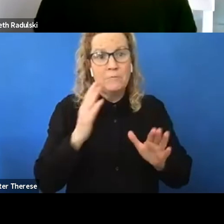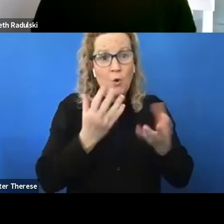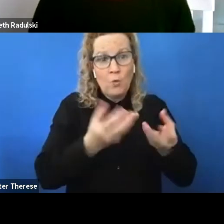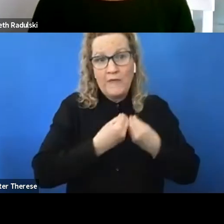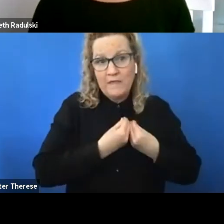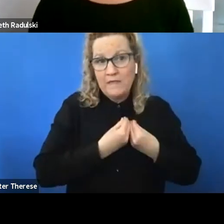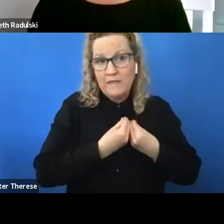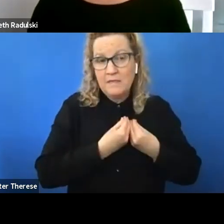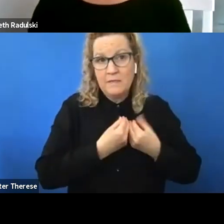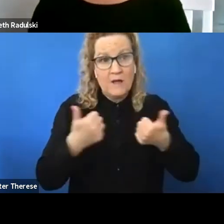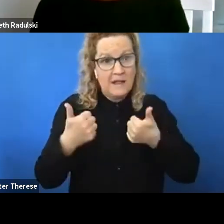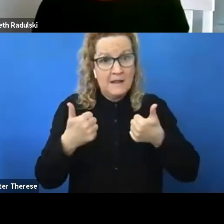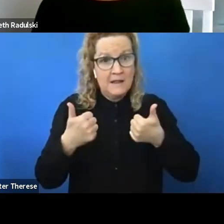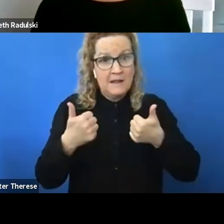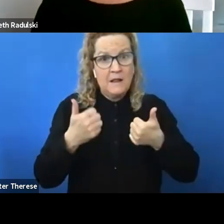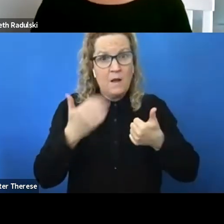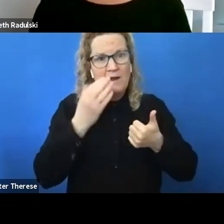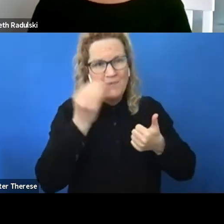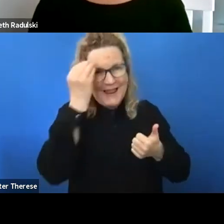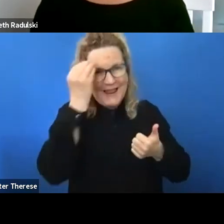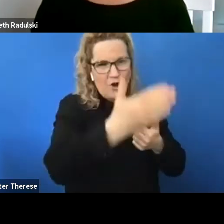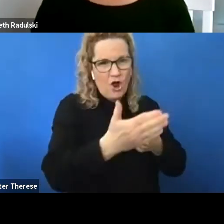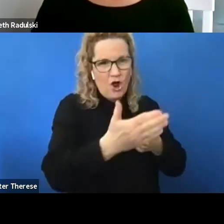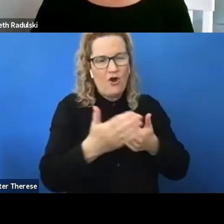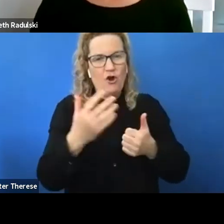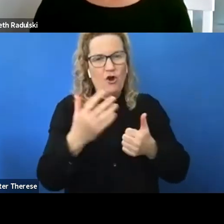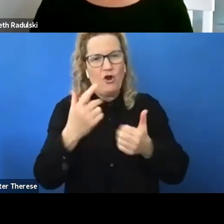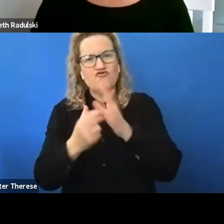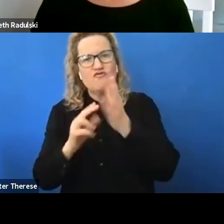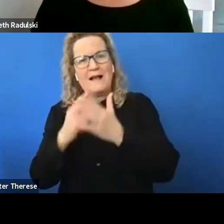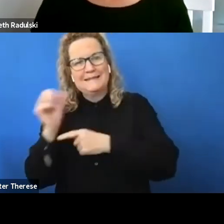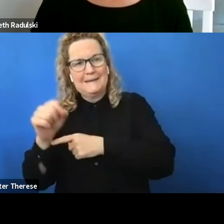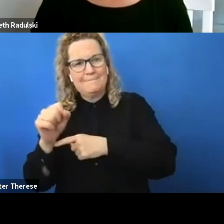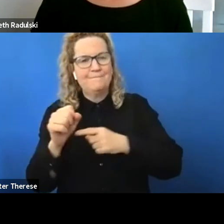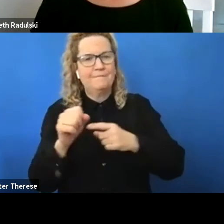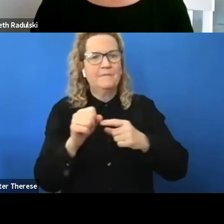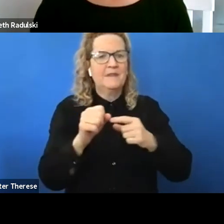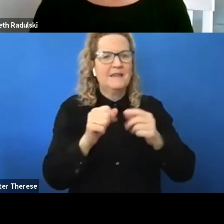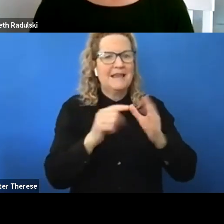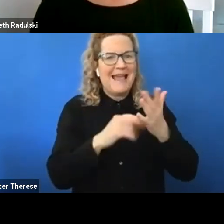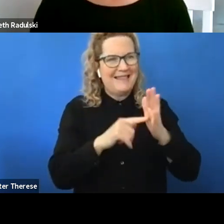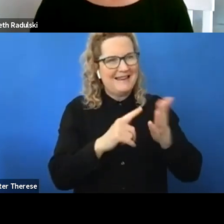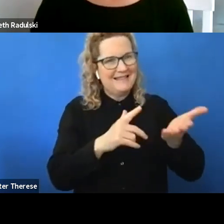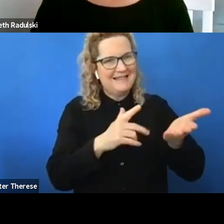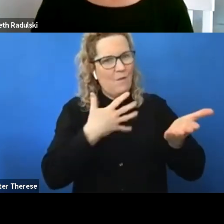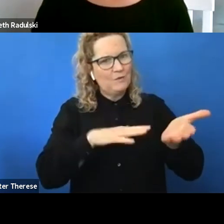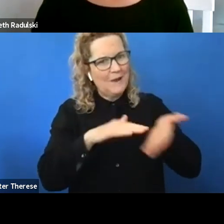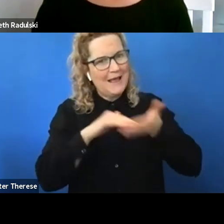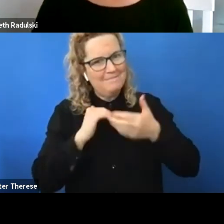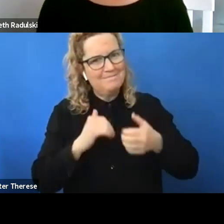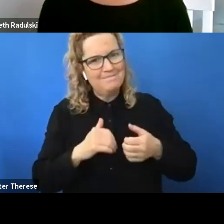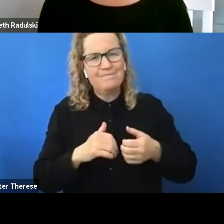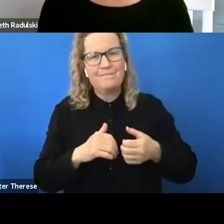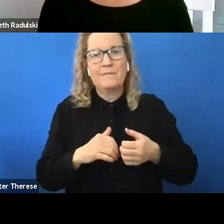them and they they need to help you great thanks anthony and what about you